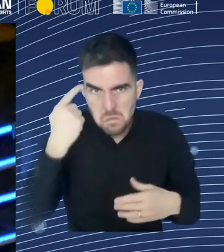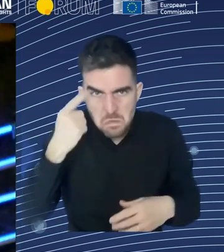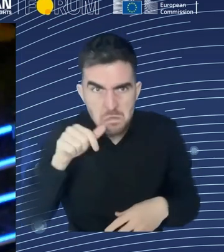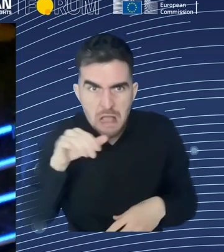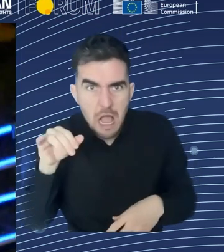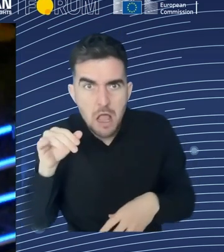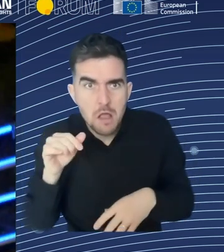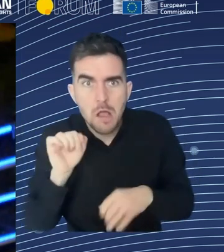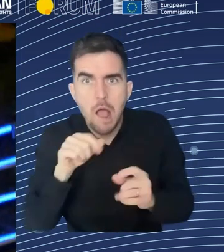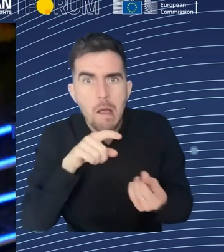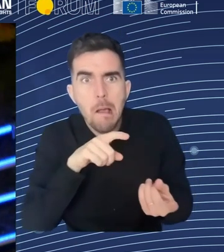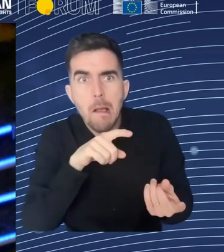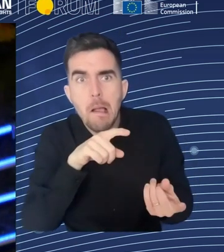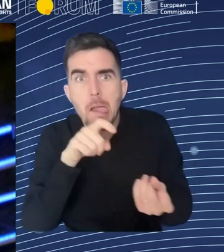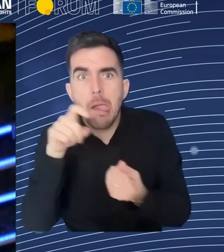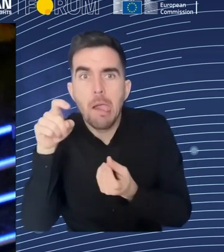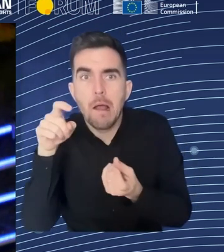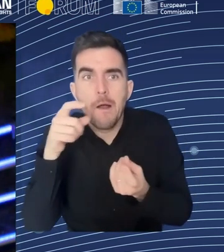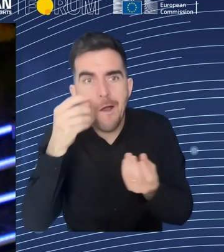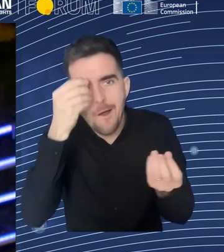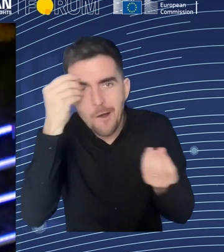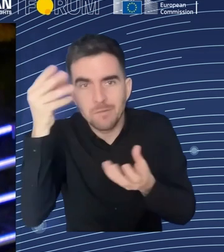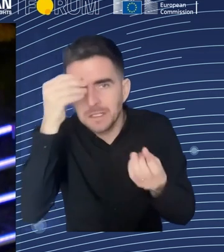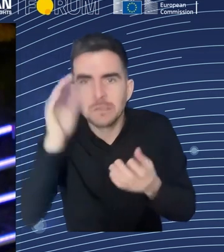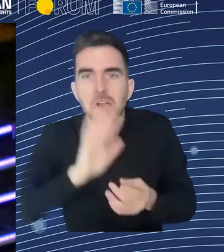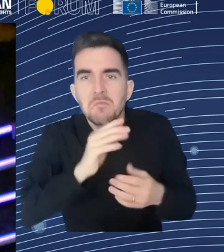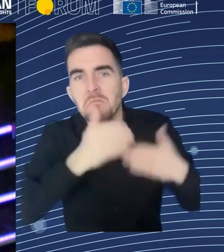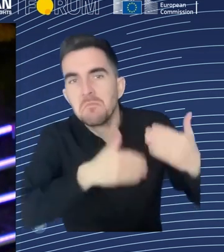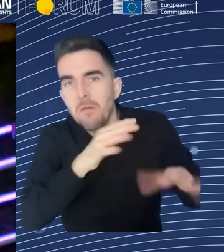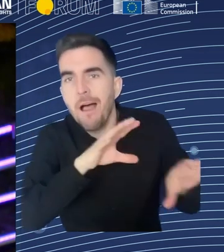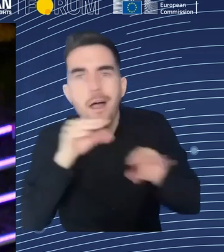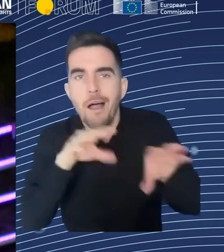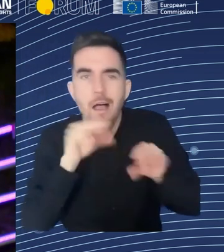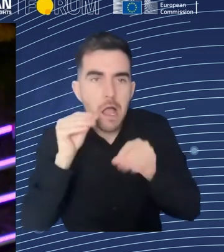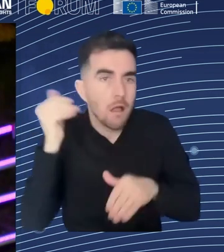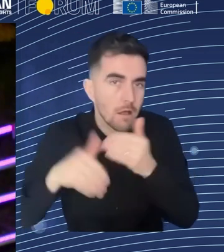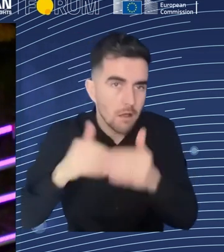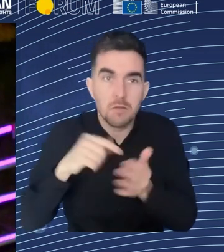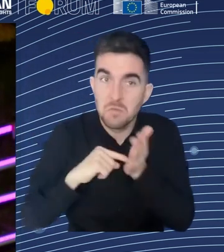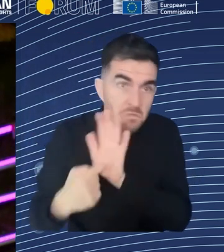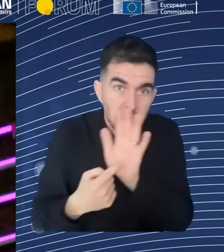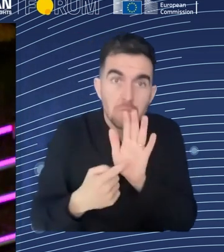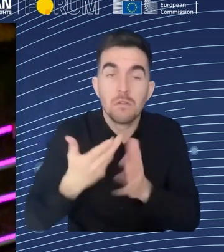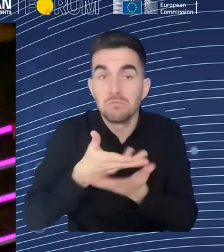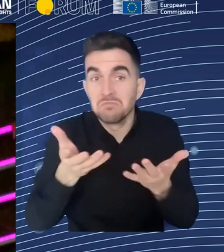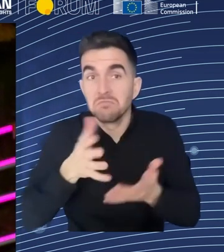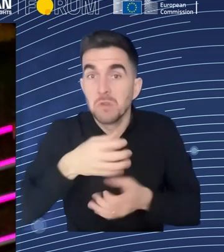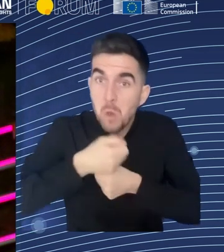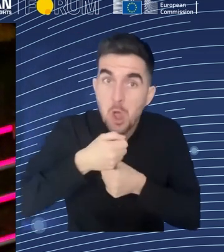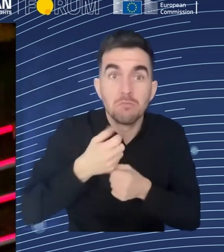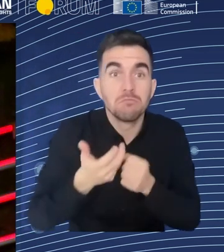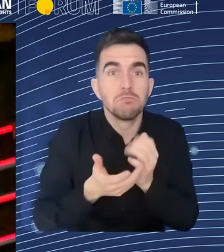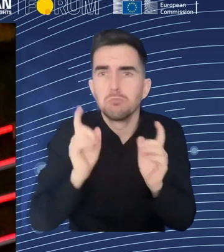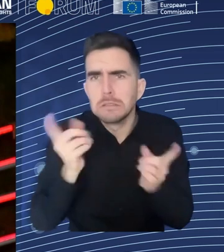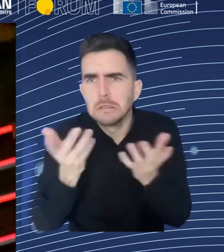workers. And so what you typically find in those studies is that AI can, has